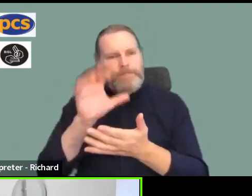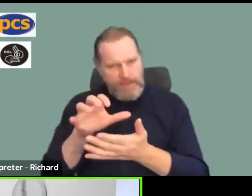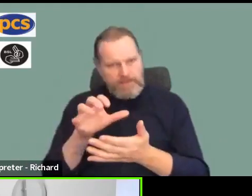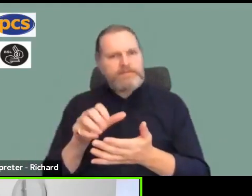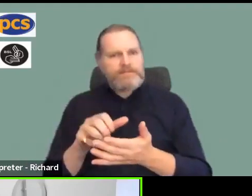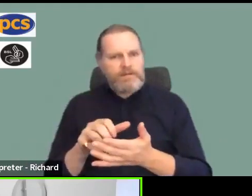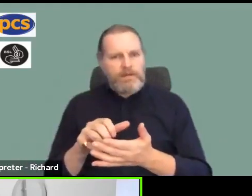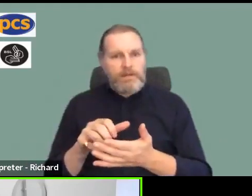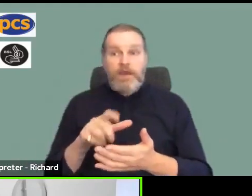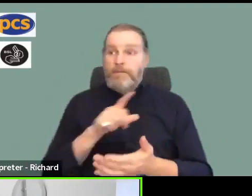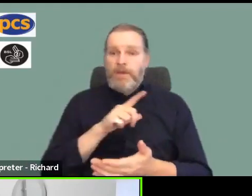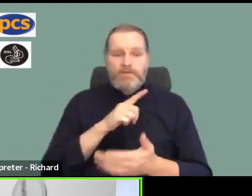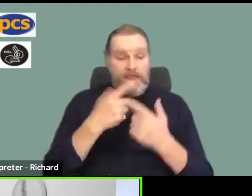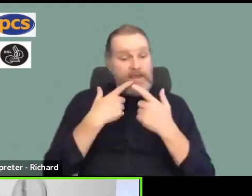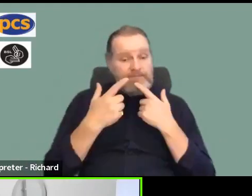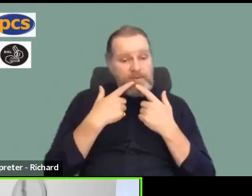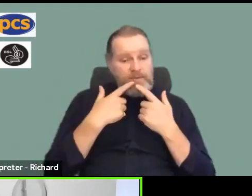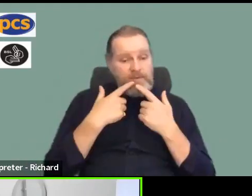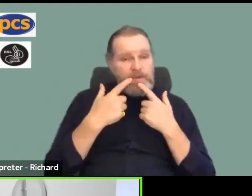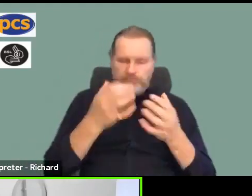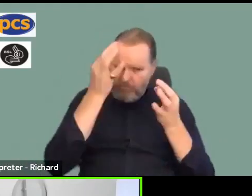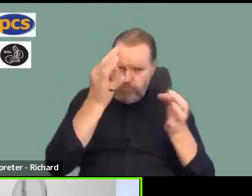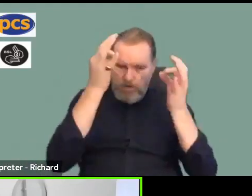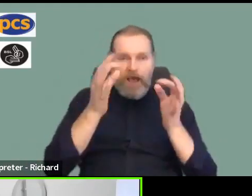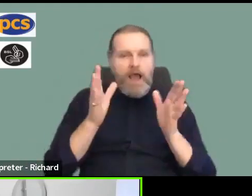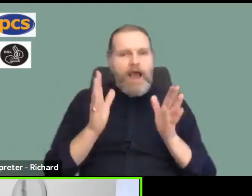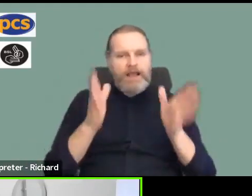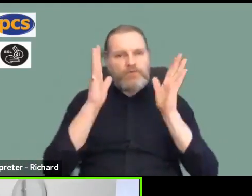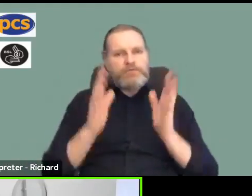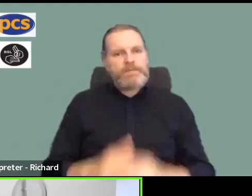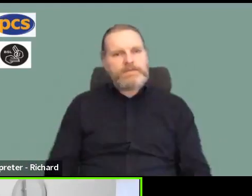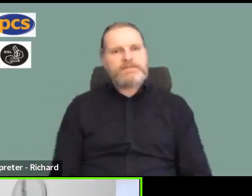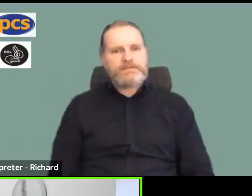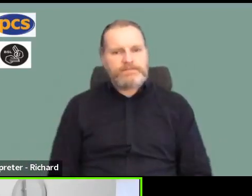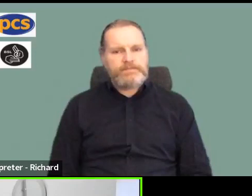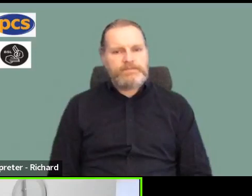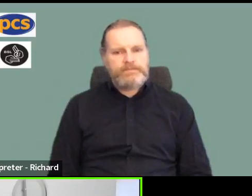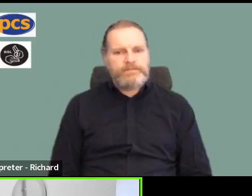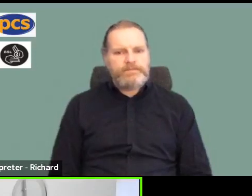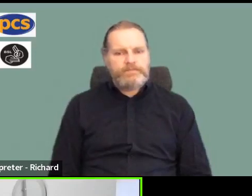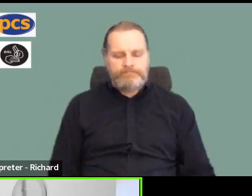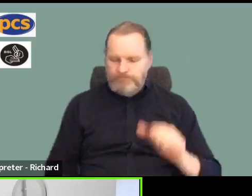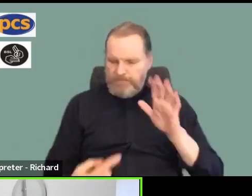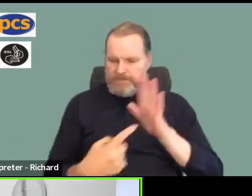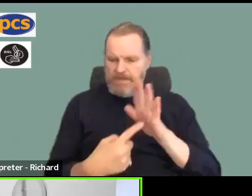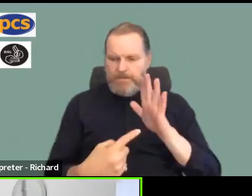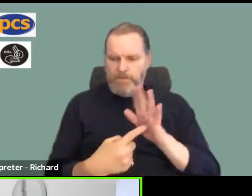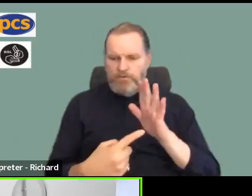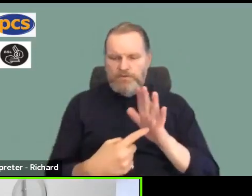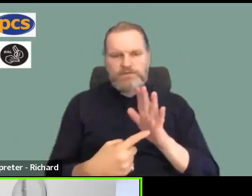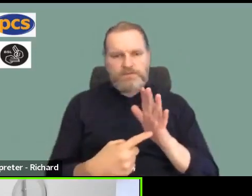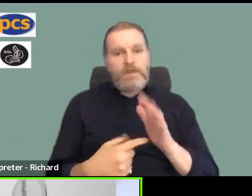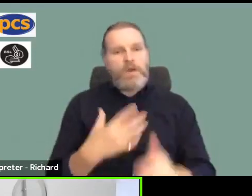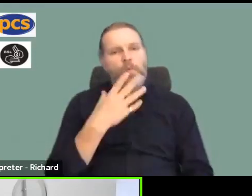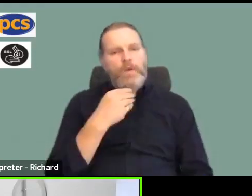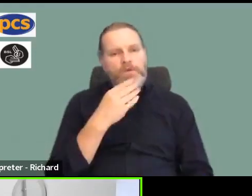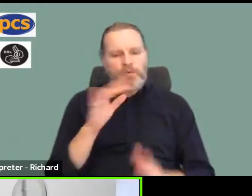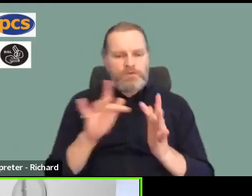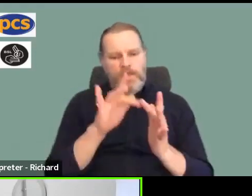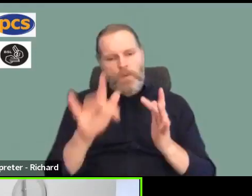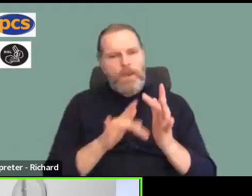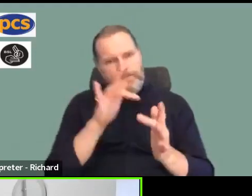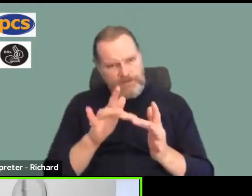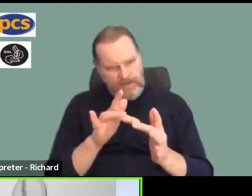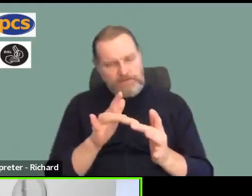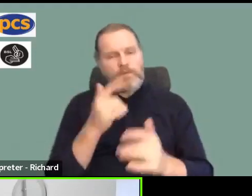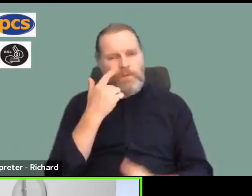ballot has to be as accurate as we can make it. So it's really, really important that we use digital where we can and